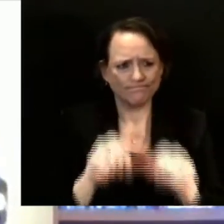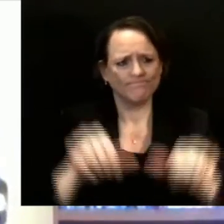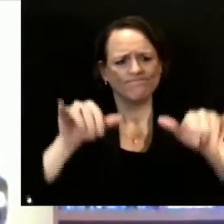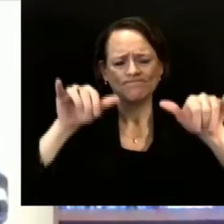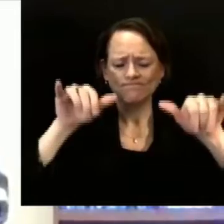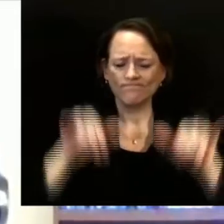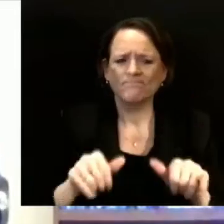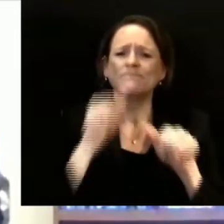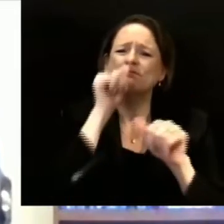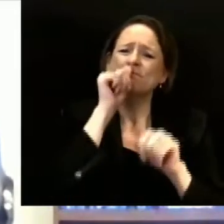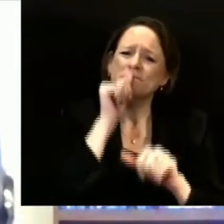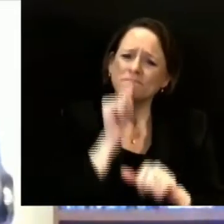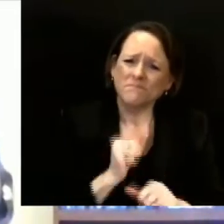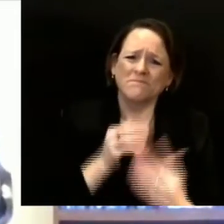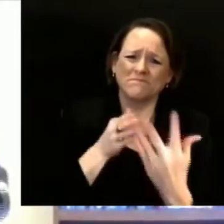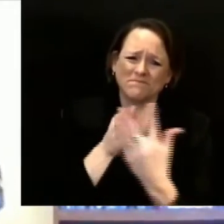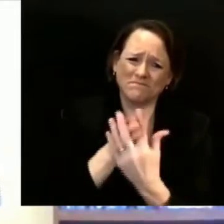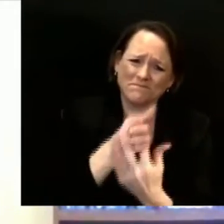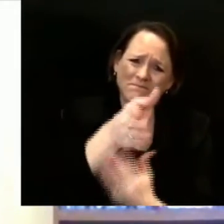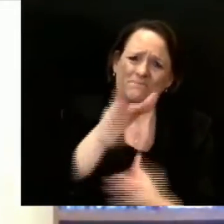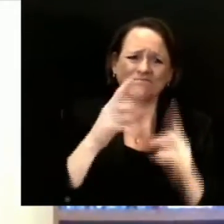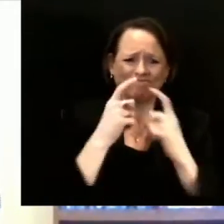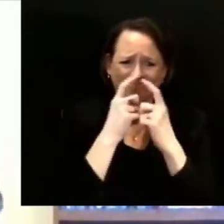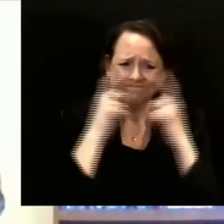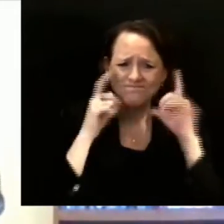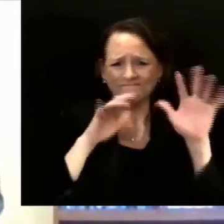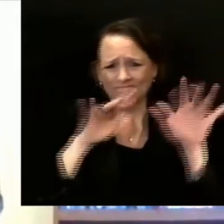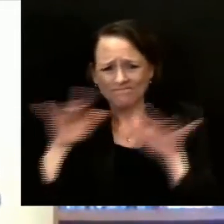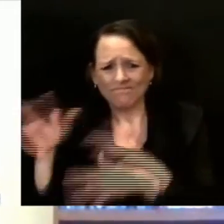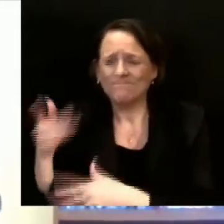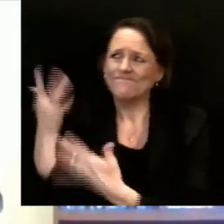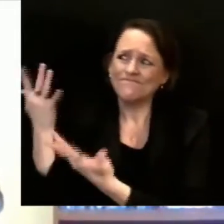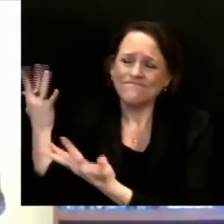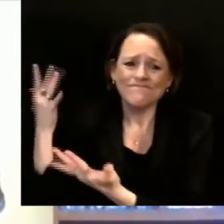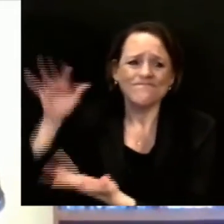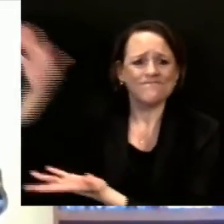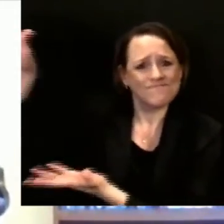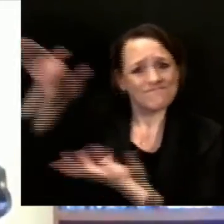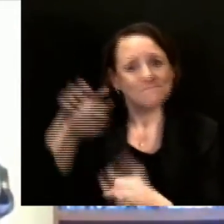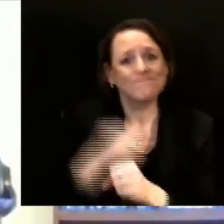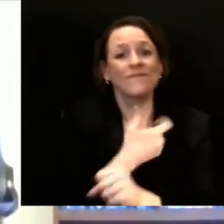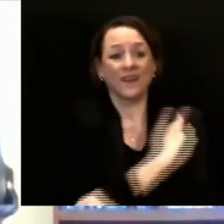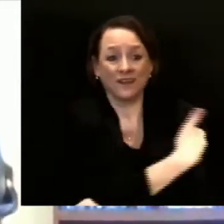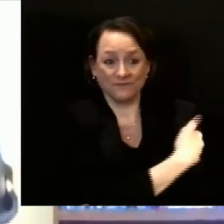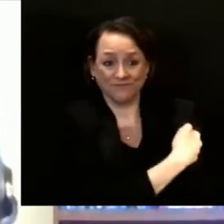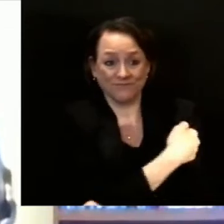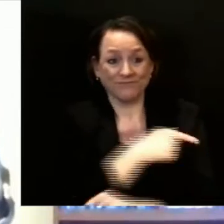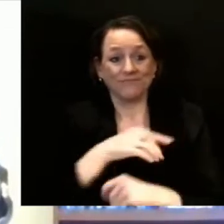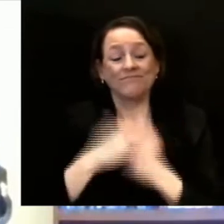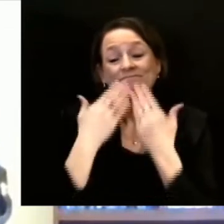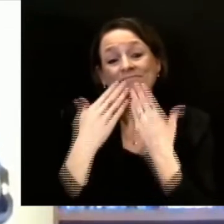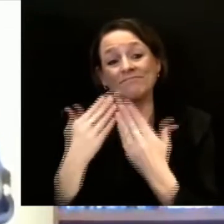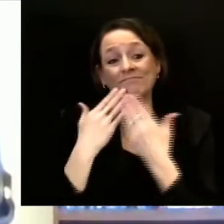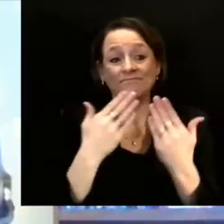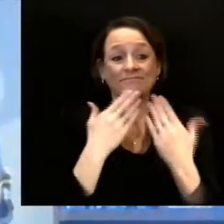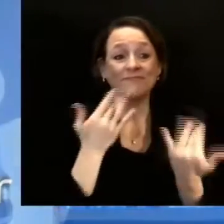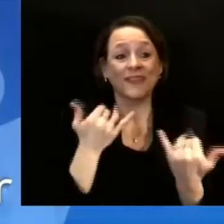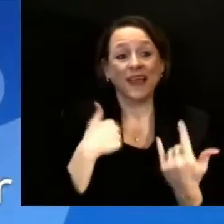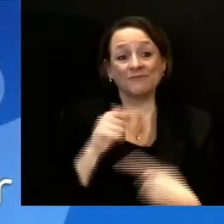as fast as we can. Thank you, and I'll turn it back to you, Elizabeth, and we welcome your questions.